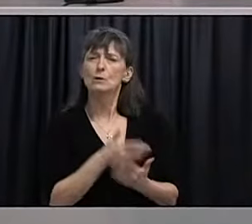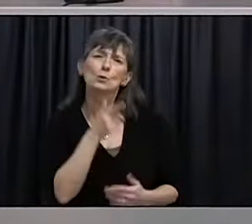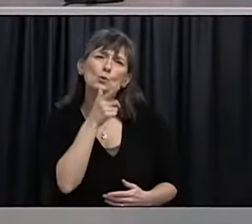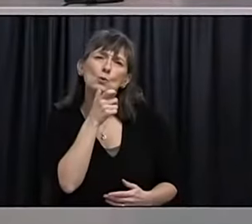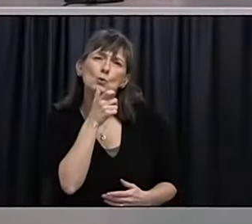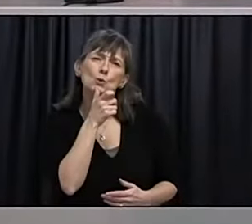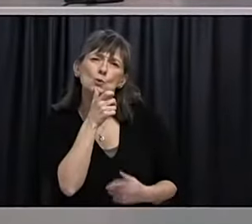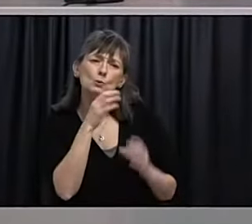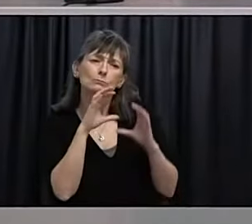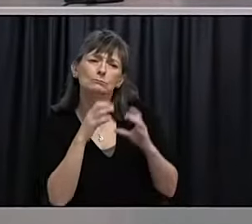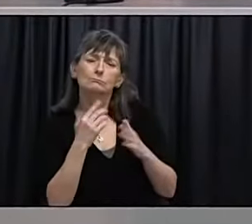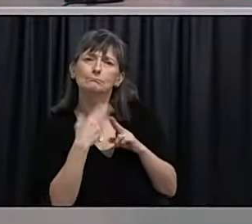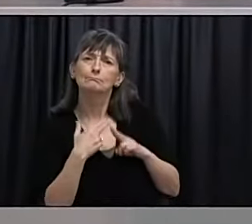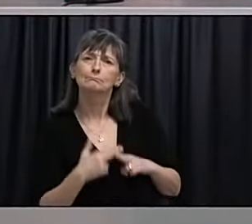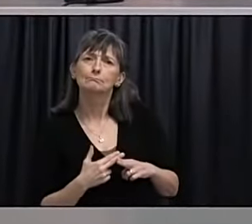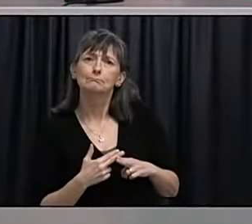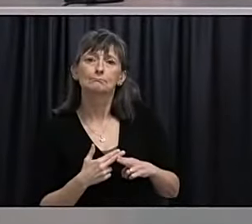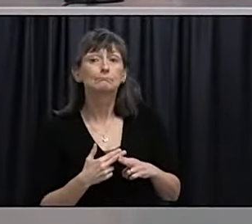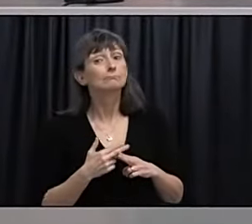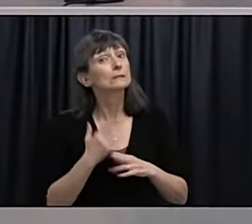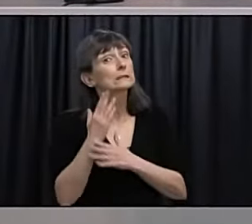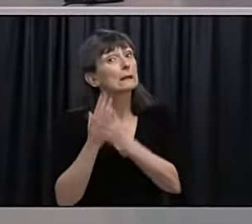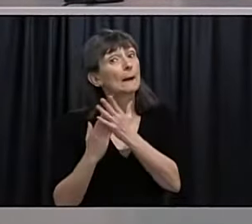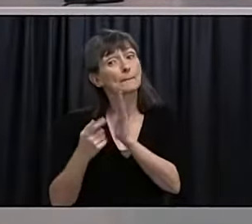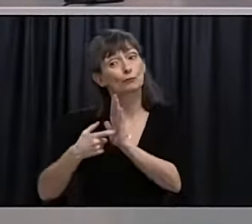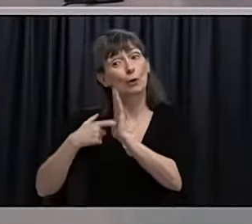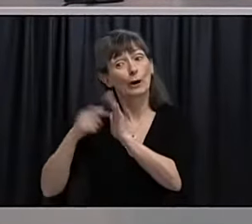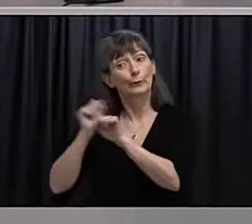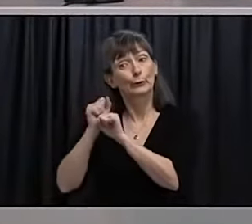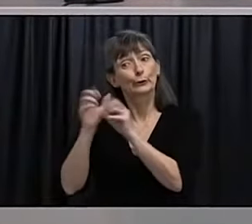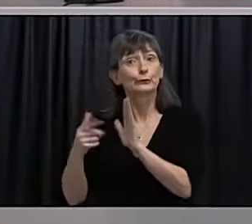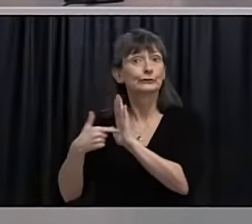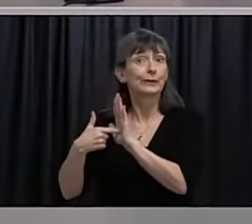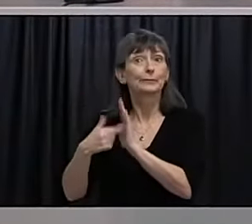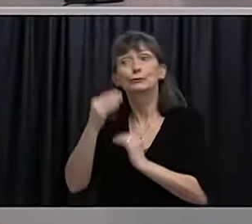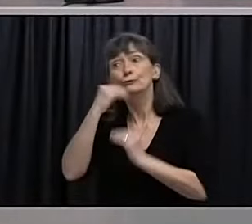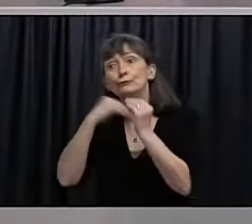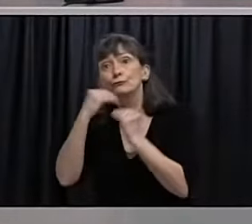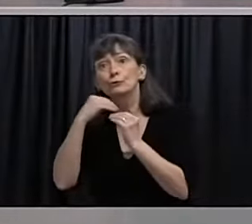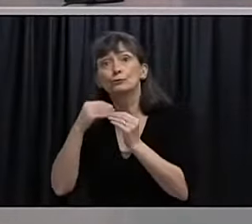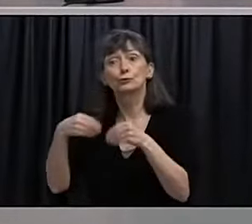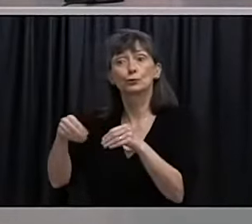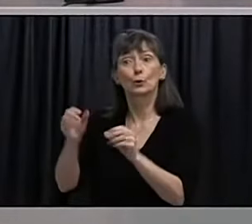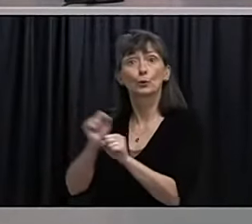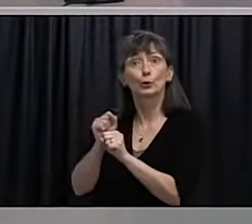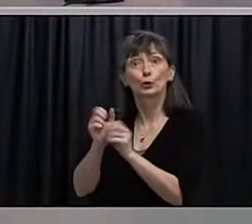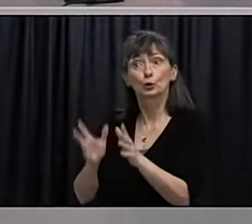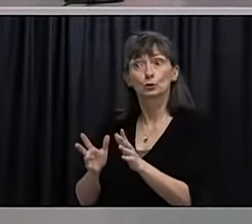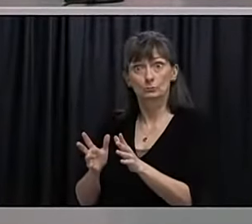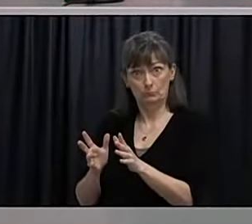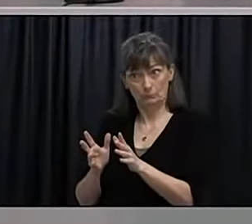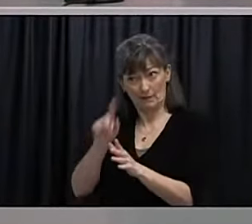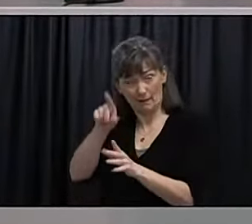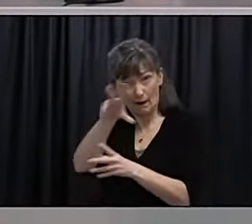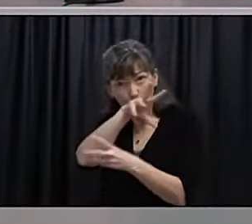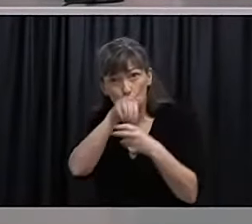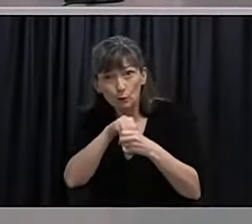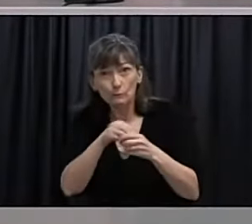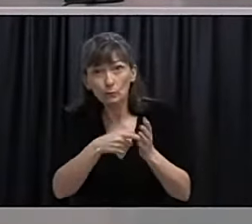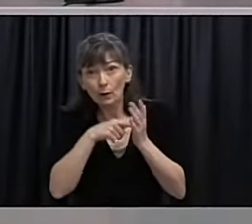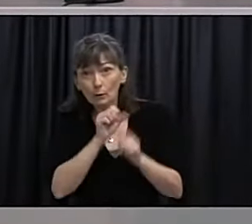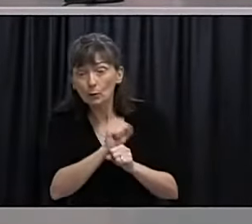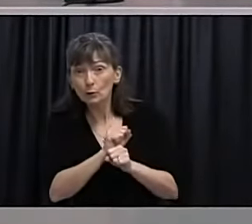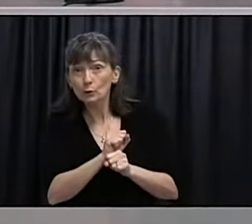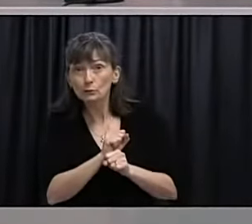lot of confusion, for example, people working in grocery stores wondering, you know, there isn't a list out. Am I going to be included as a frontline essential worker for